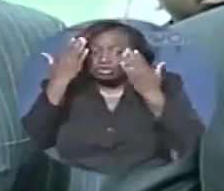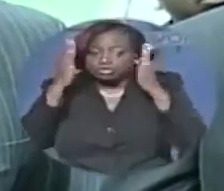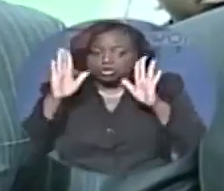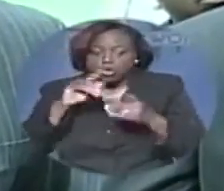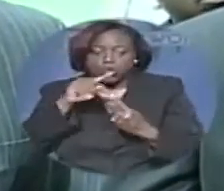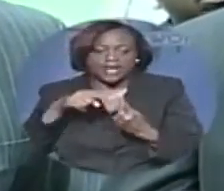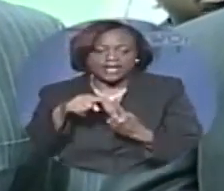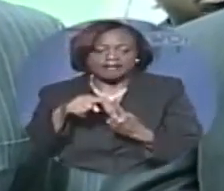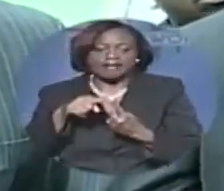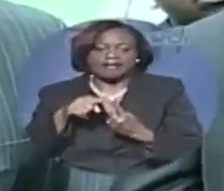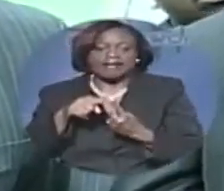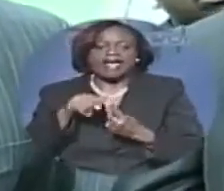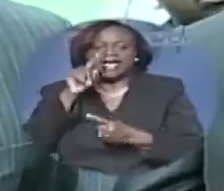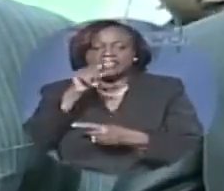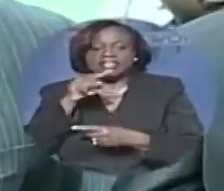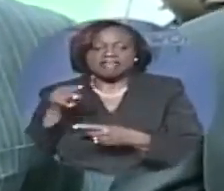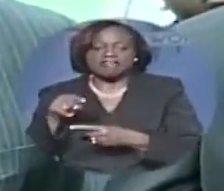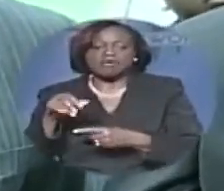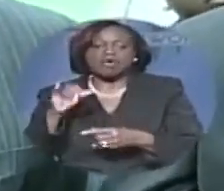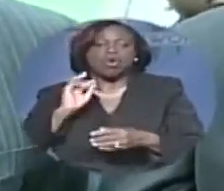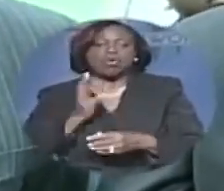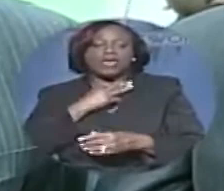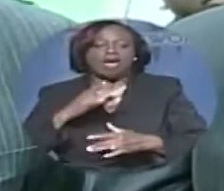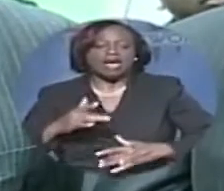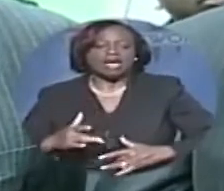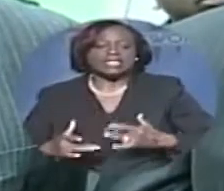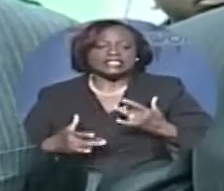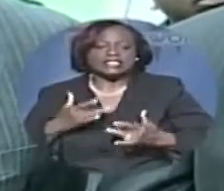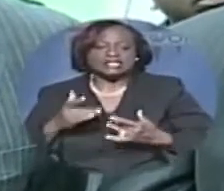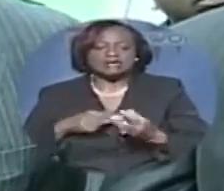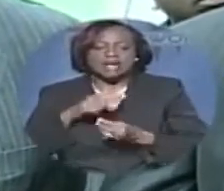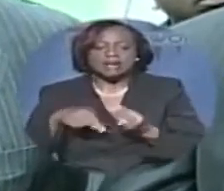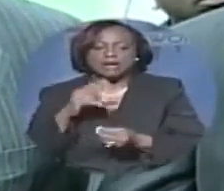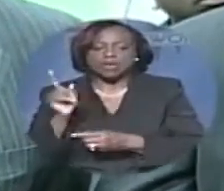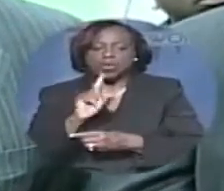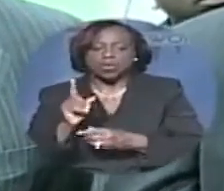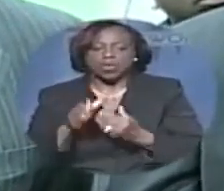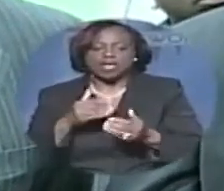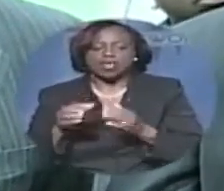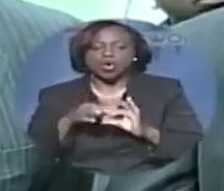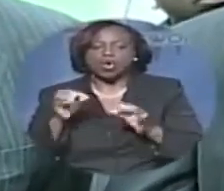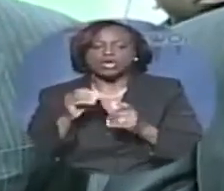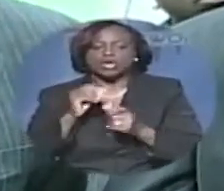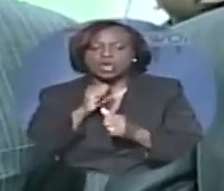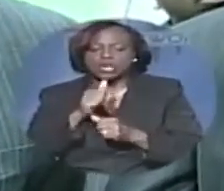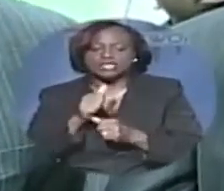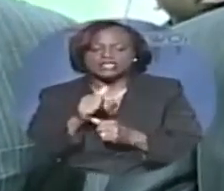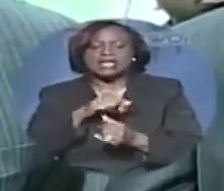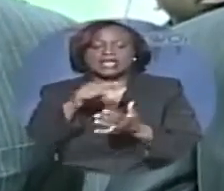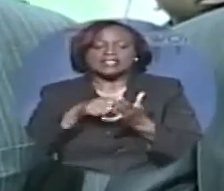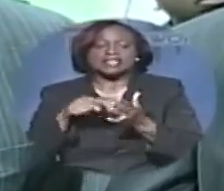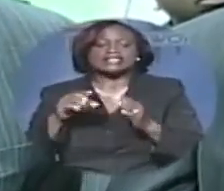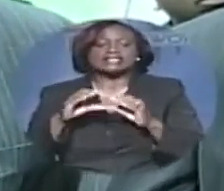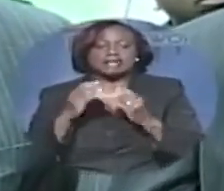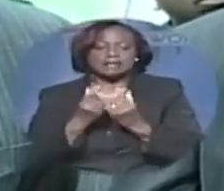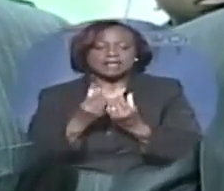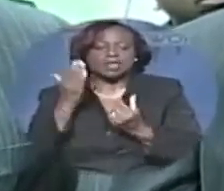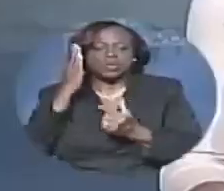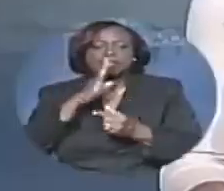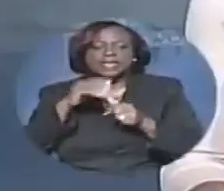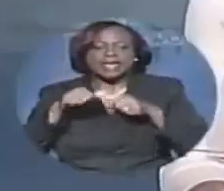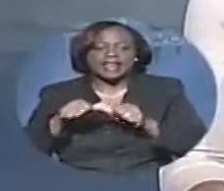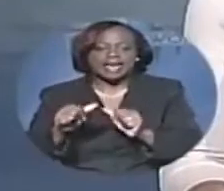And therefore, there is tremendous concern as to whether or not this committee will be allowed to report.